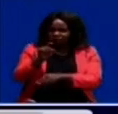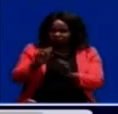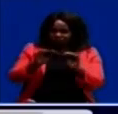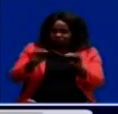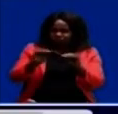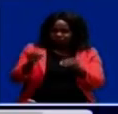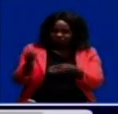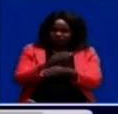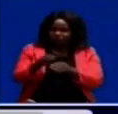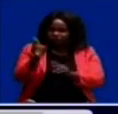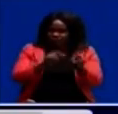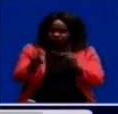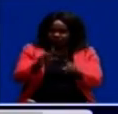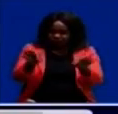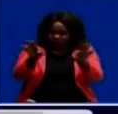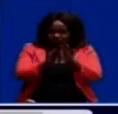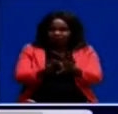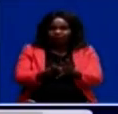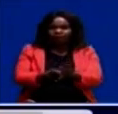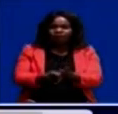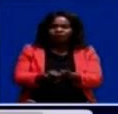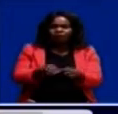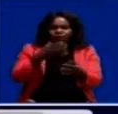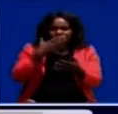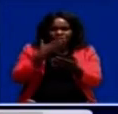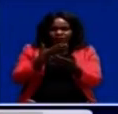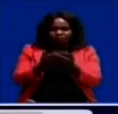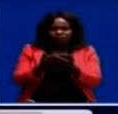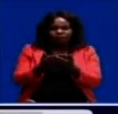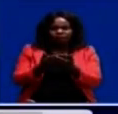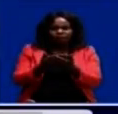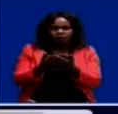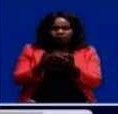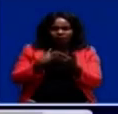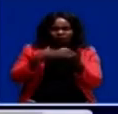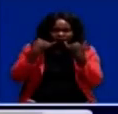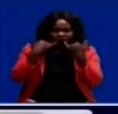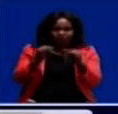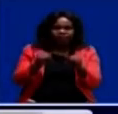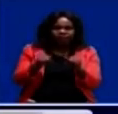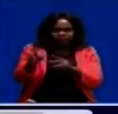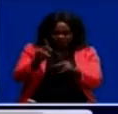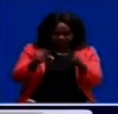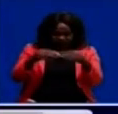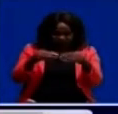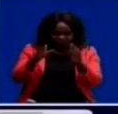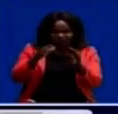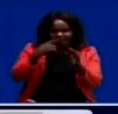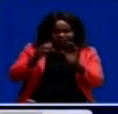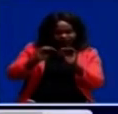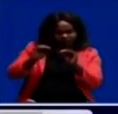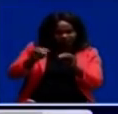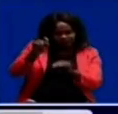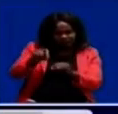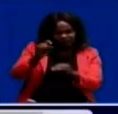educate traders on the importance of being well-braced with current affairs. Mr. Kabaye says traders need to be educated on the